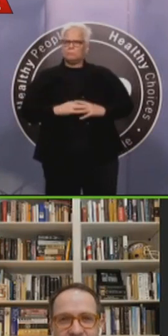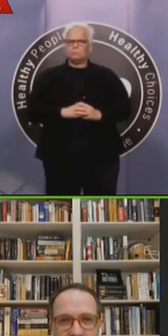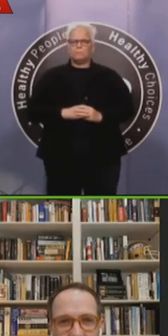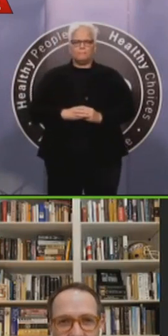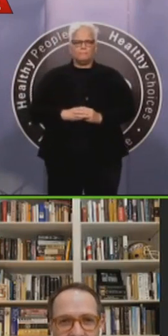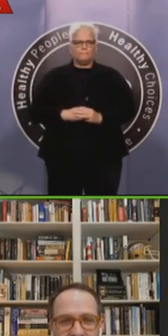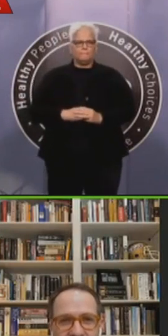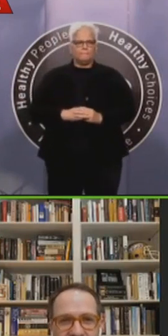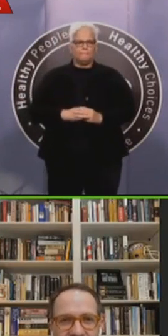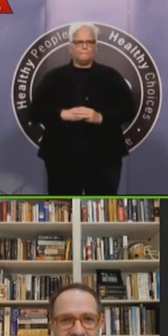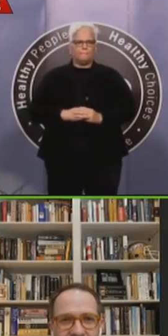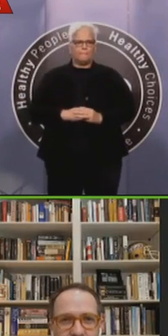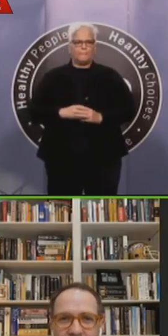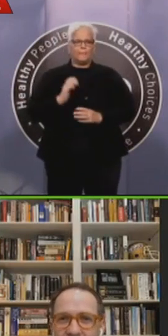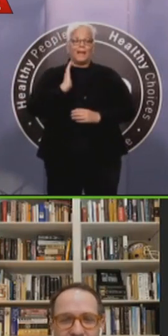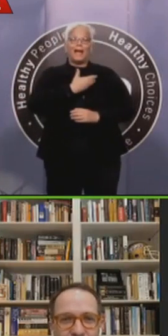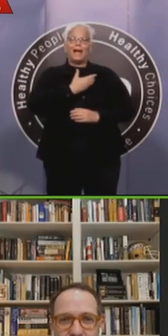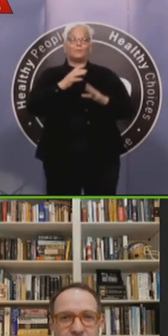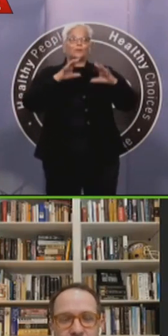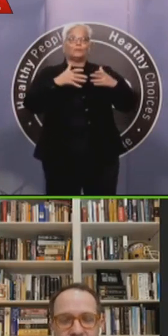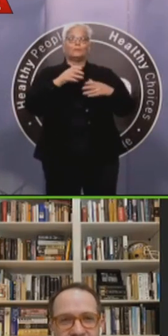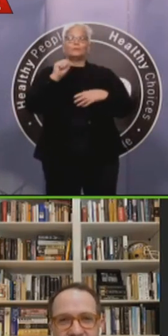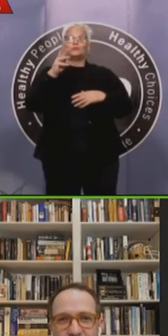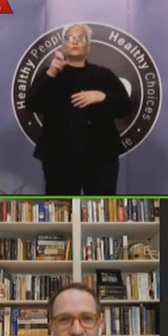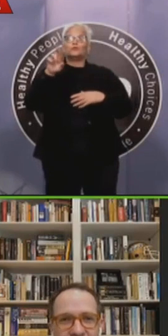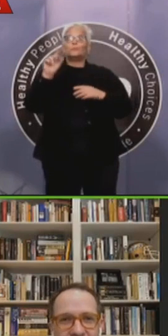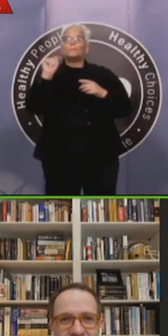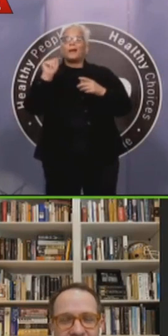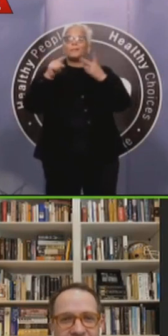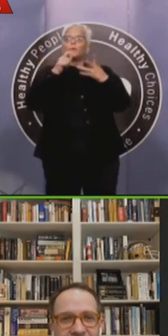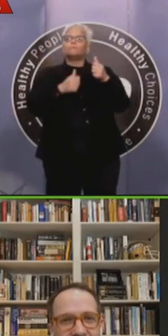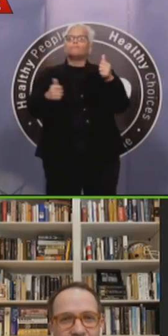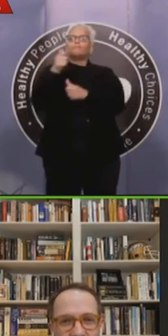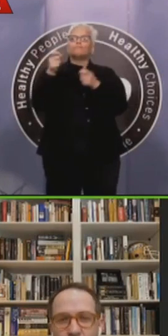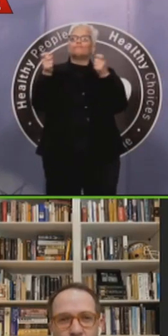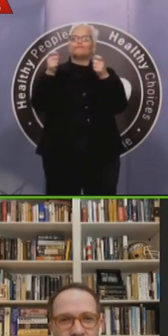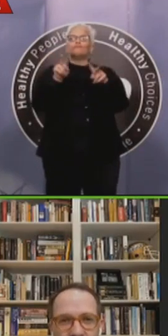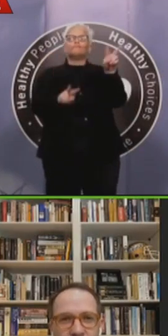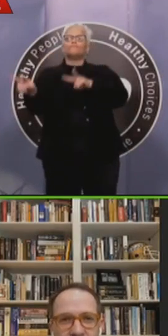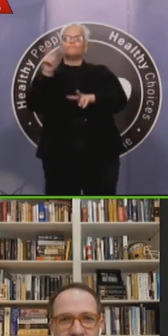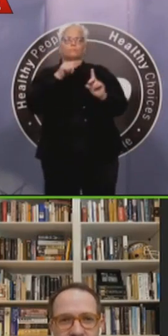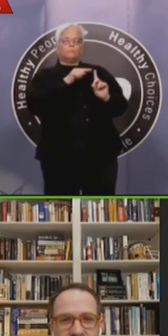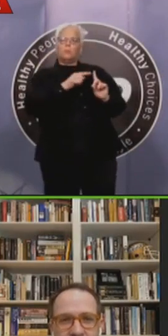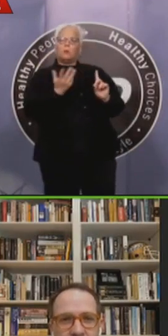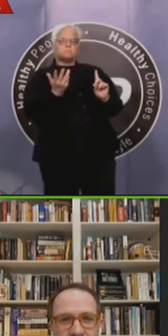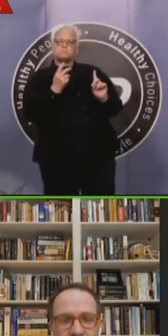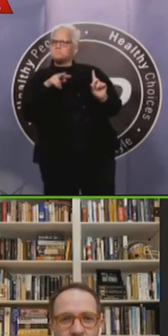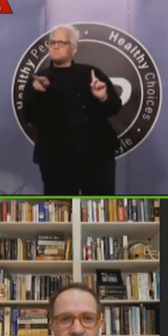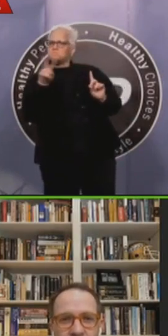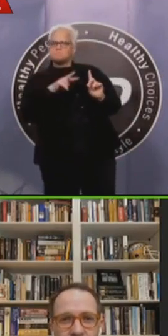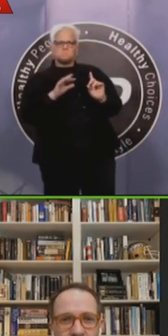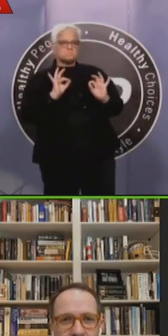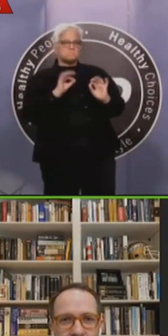it's another reminder that, uh, we have our crews at the city of Tulsa that are continuing to work through this. And